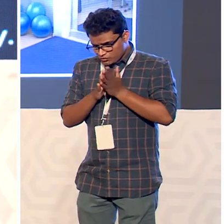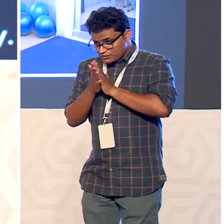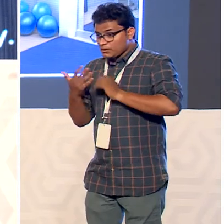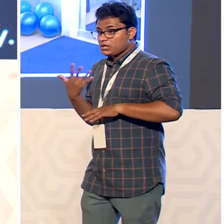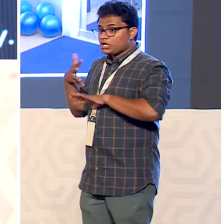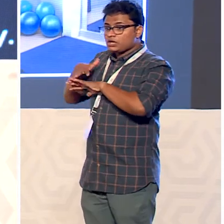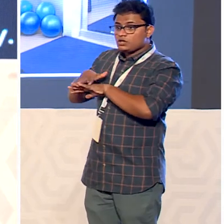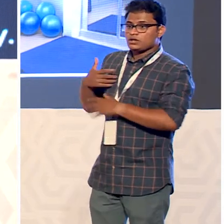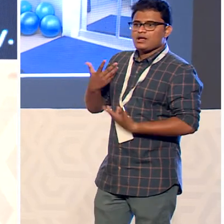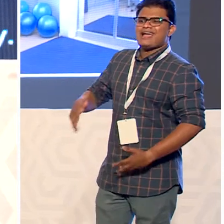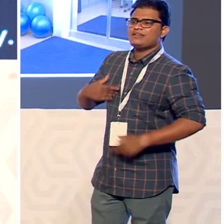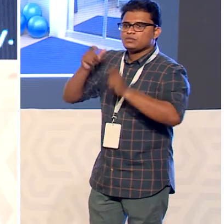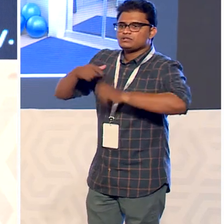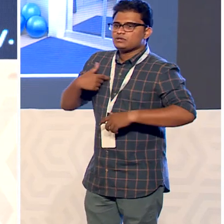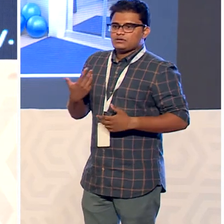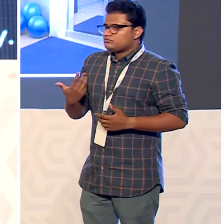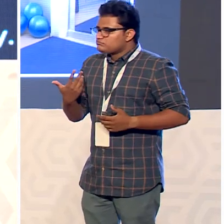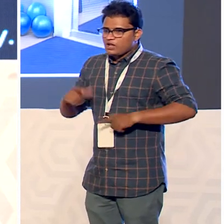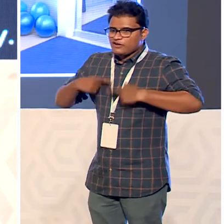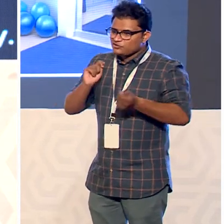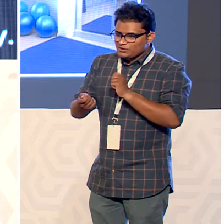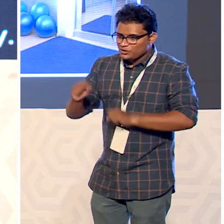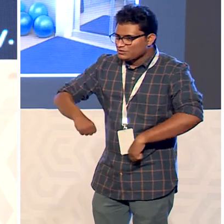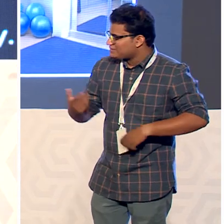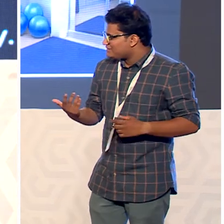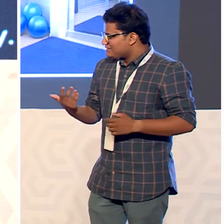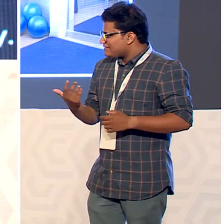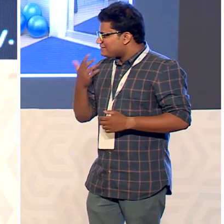bring in anybody's life by singing these two lines